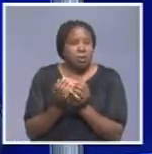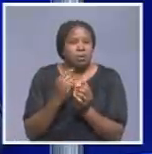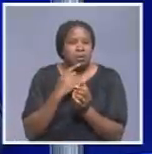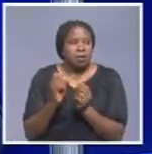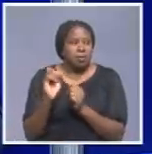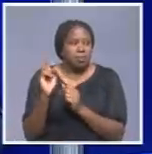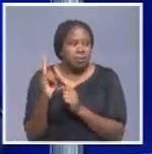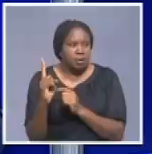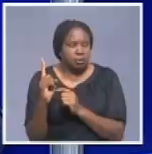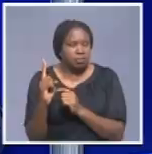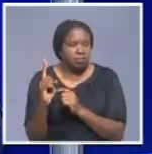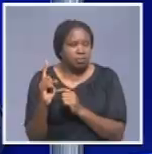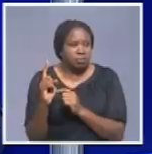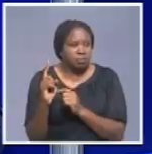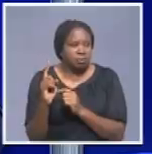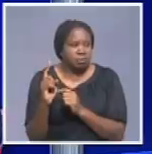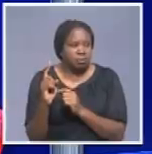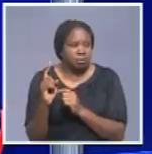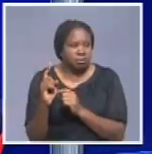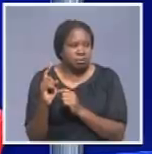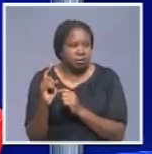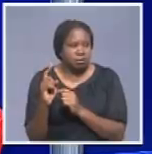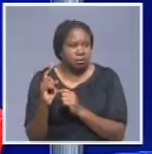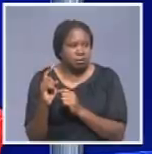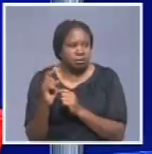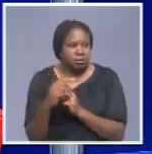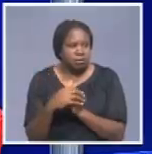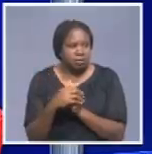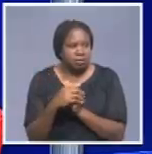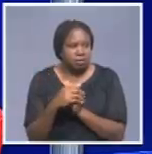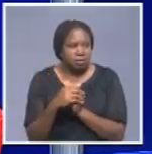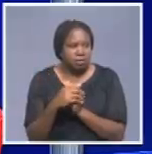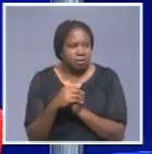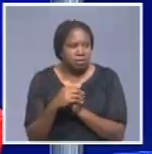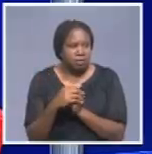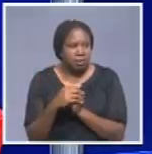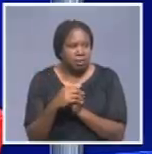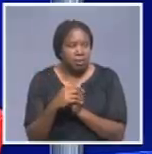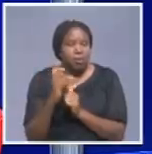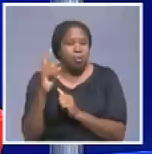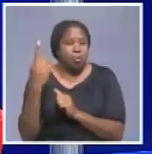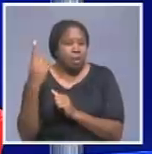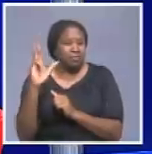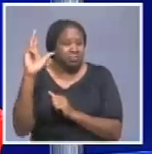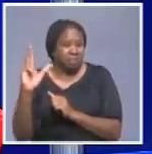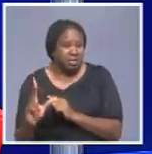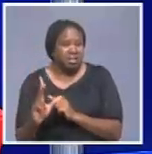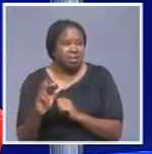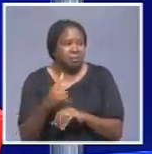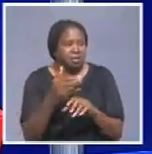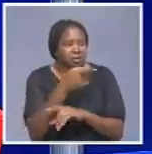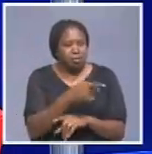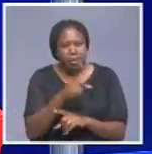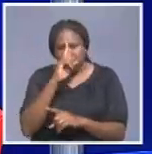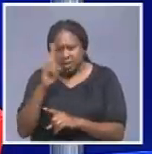of the people being at that establishment is actually a